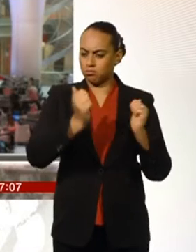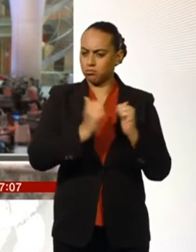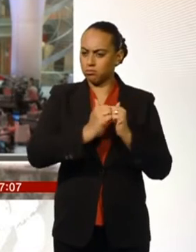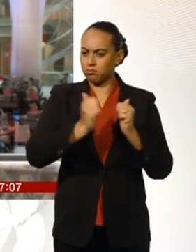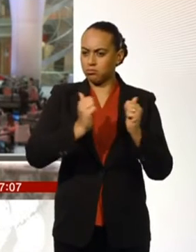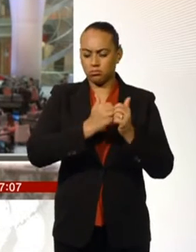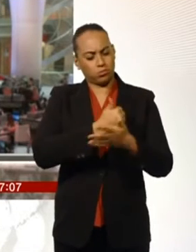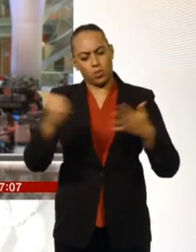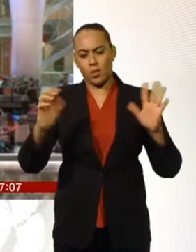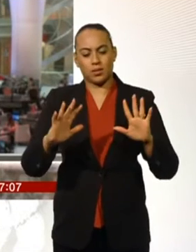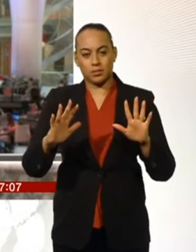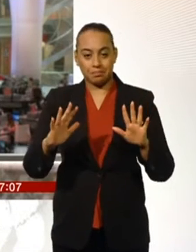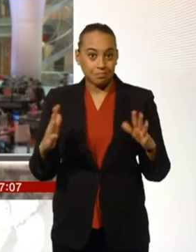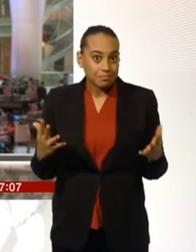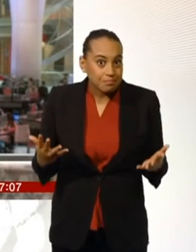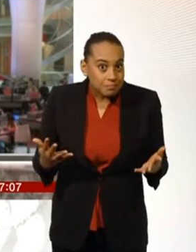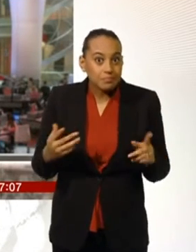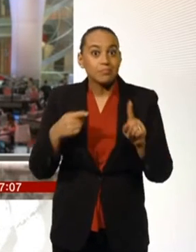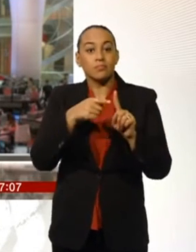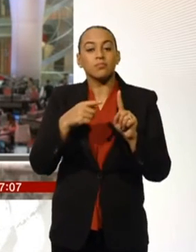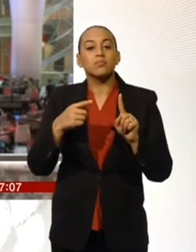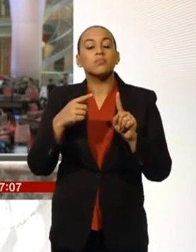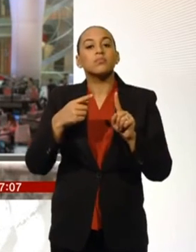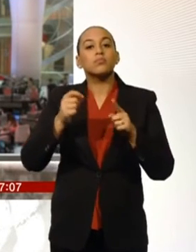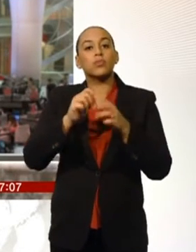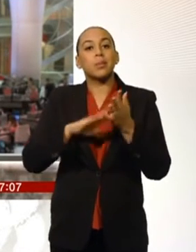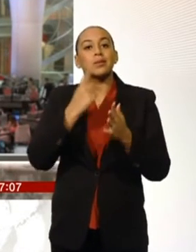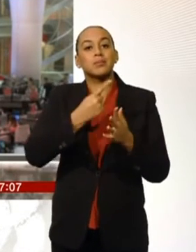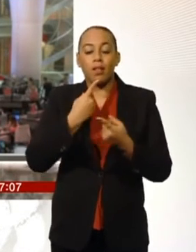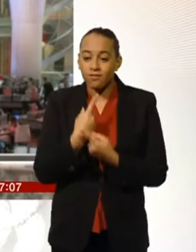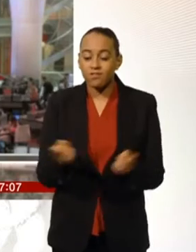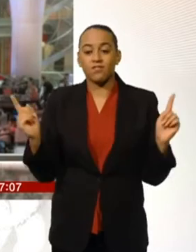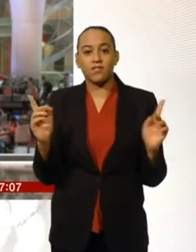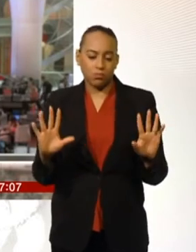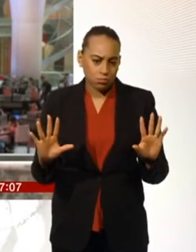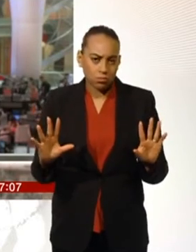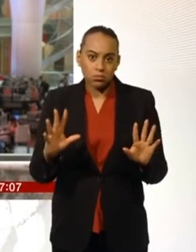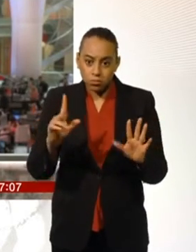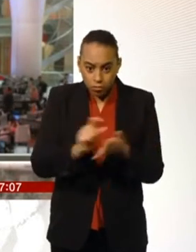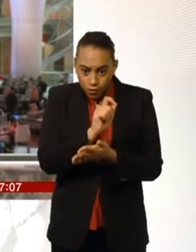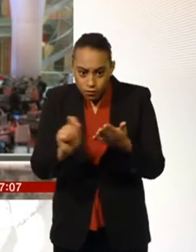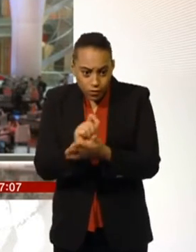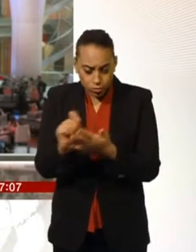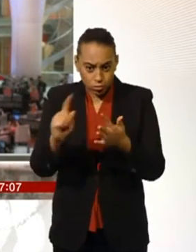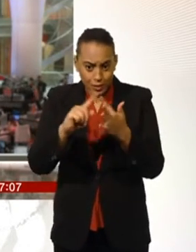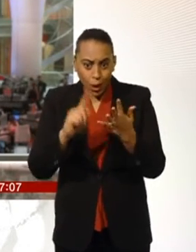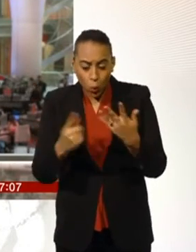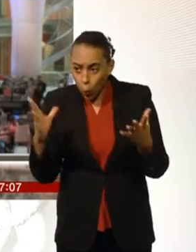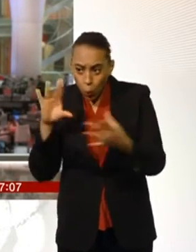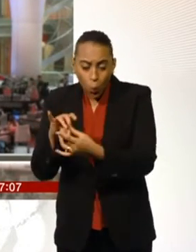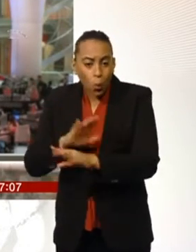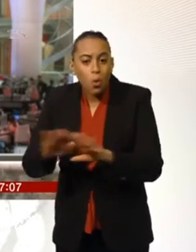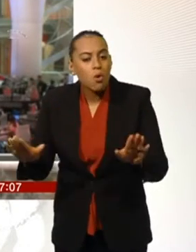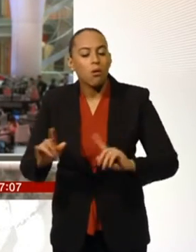done a deal on Europe and we get to a referendum campaign. His Cabinet colleagues will be able to disagree with each other, but not yet. So, how does Chris